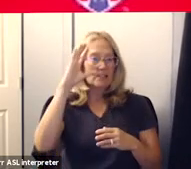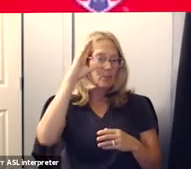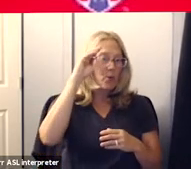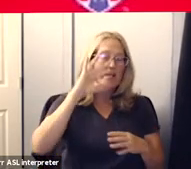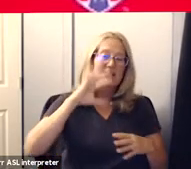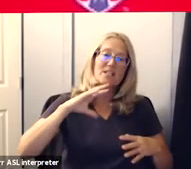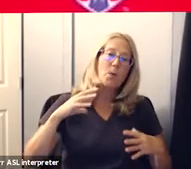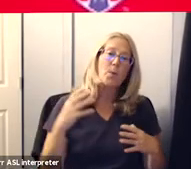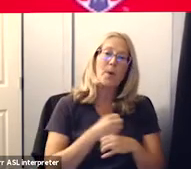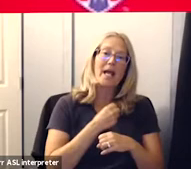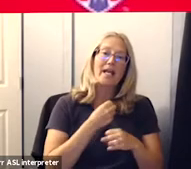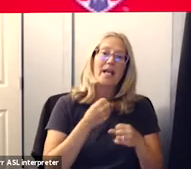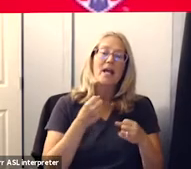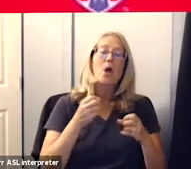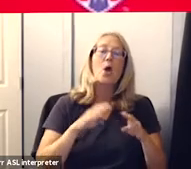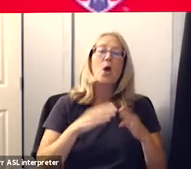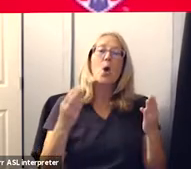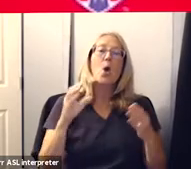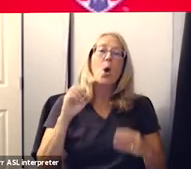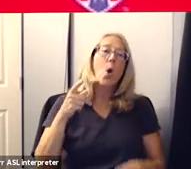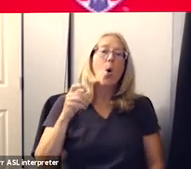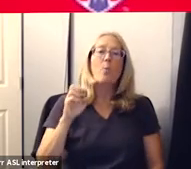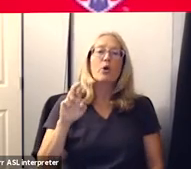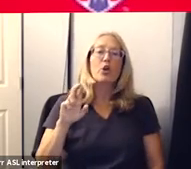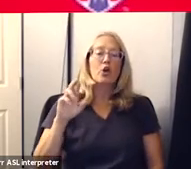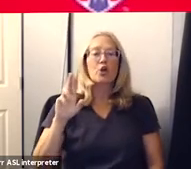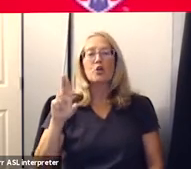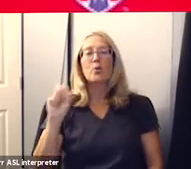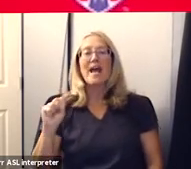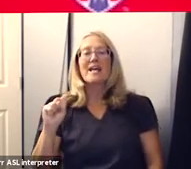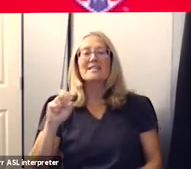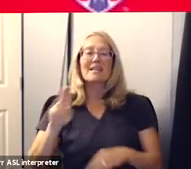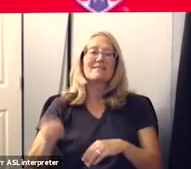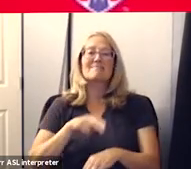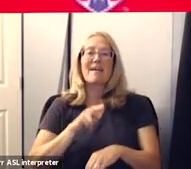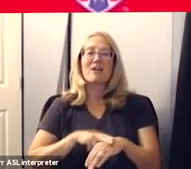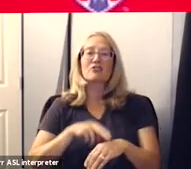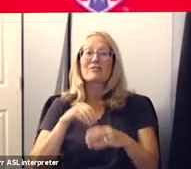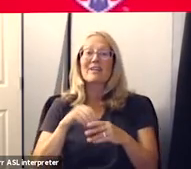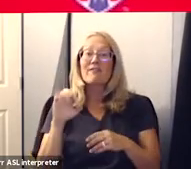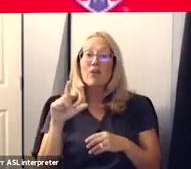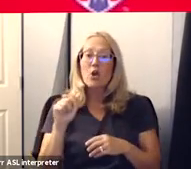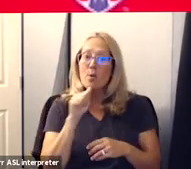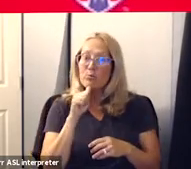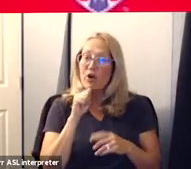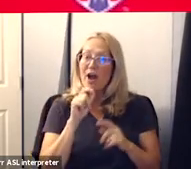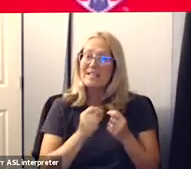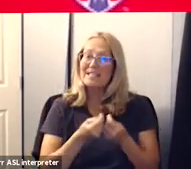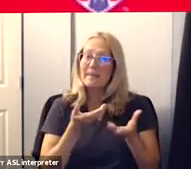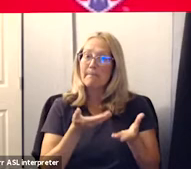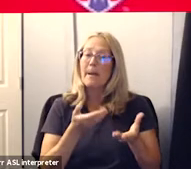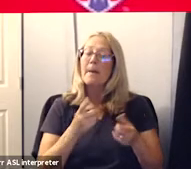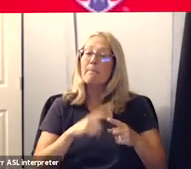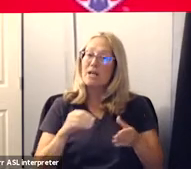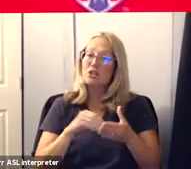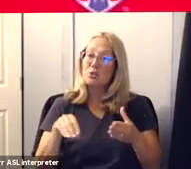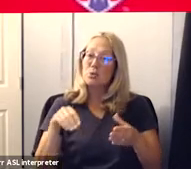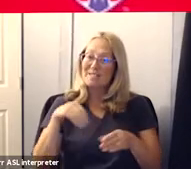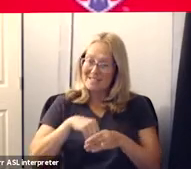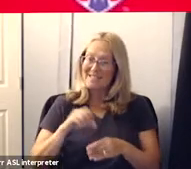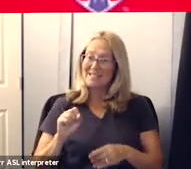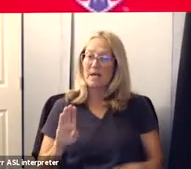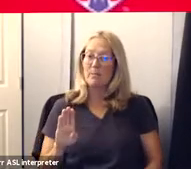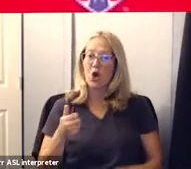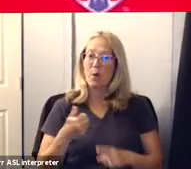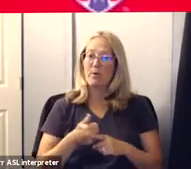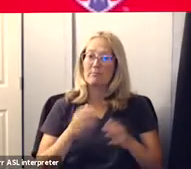their opener at the u.s youth nationals in florida this is a private soccer team but there are students there are santa barbara students